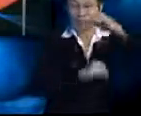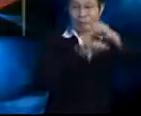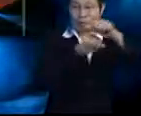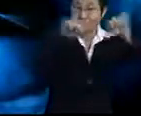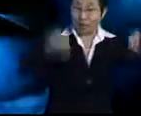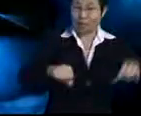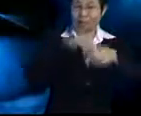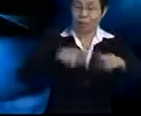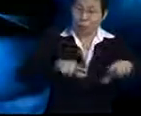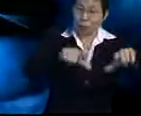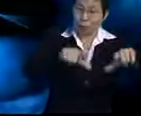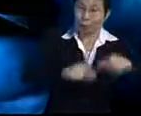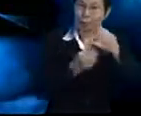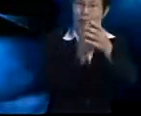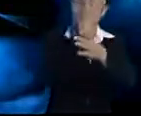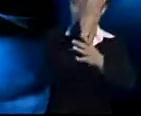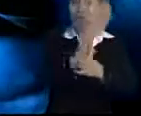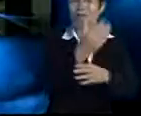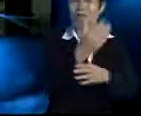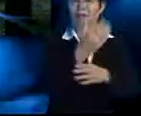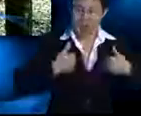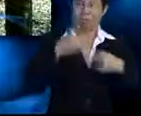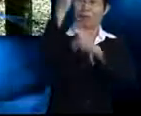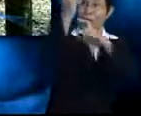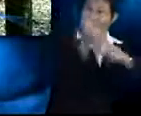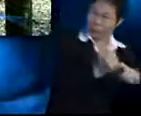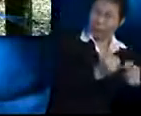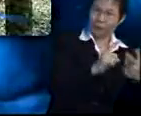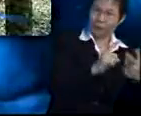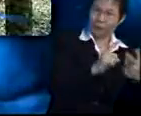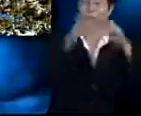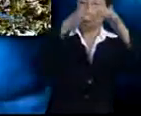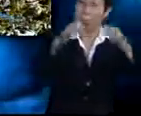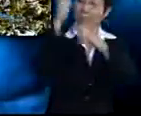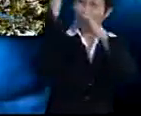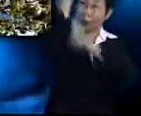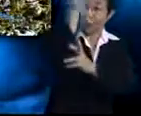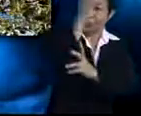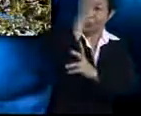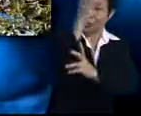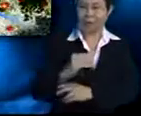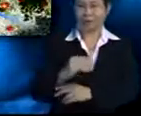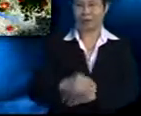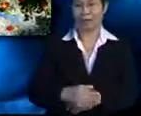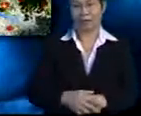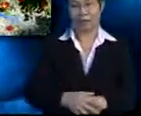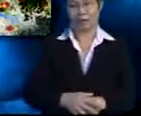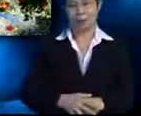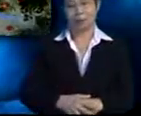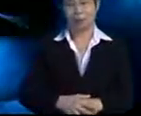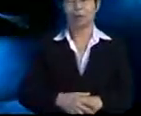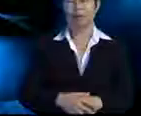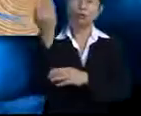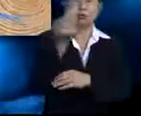woody plants. Woody plants include rubber trees, durian trees and rose shrubs. They